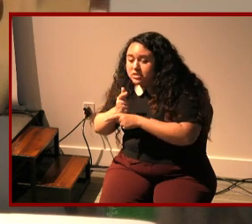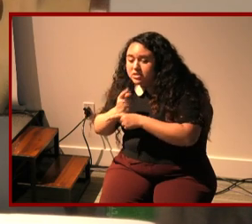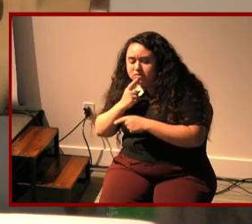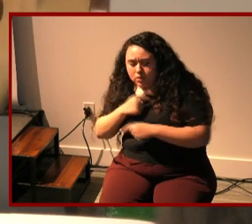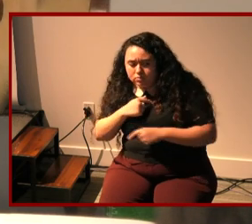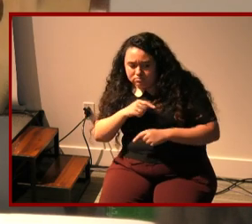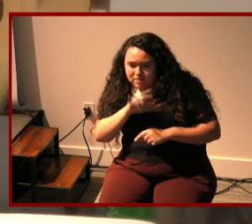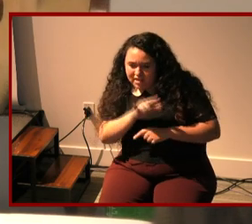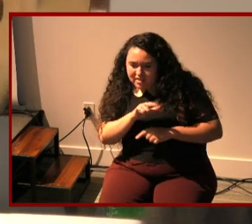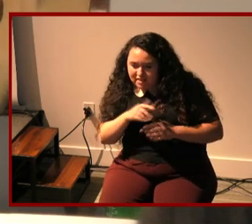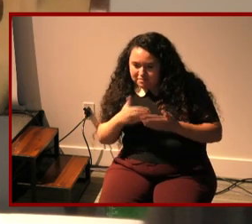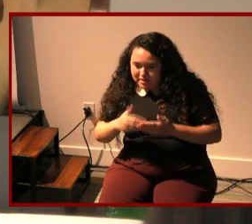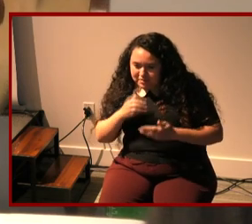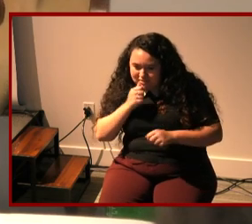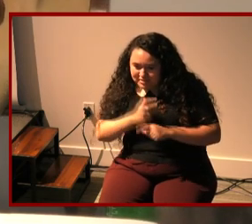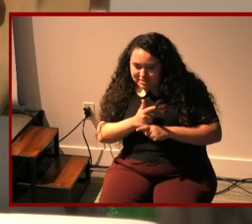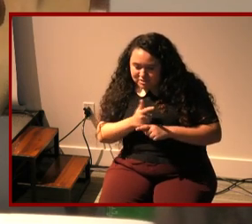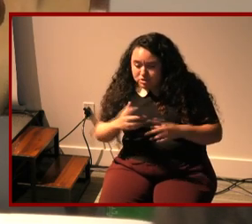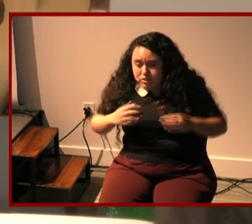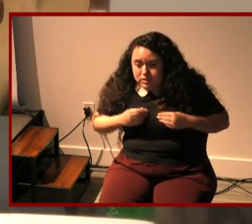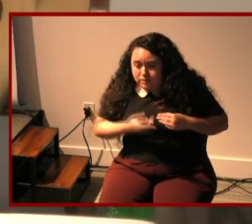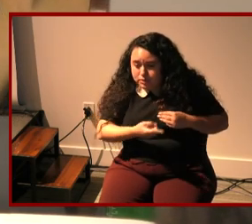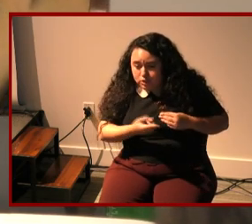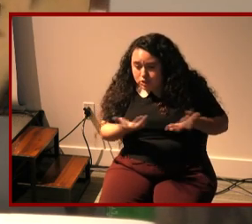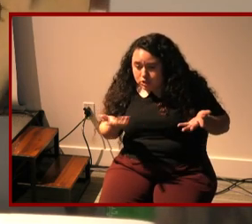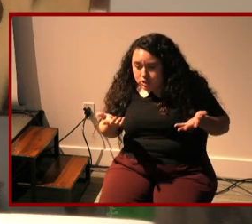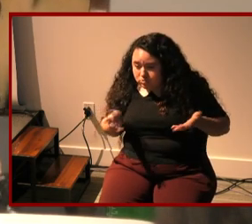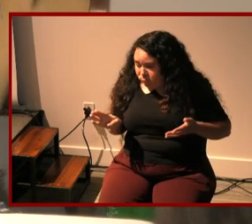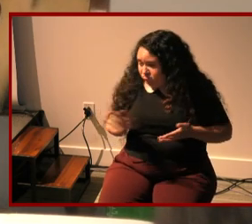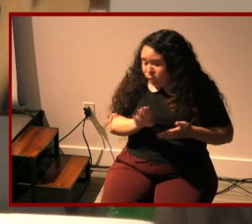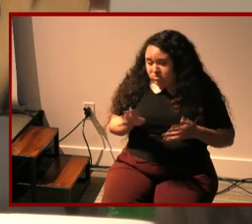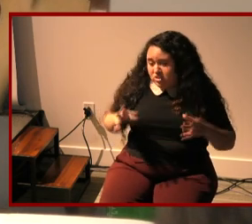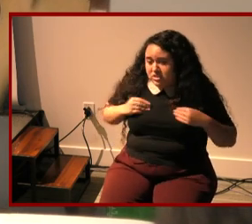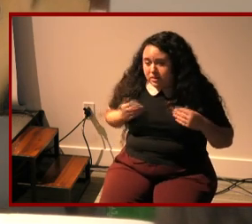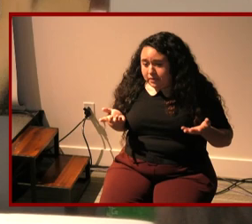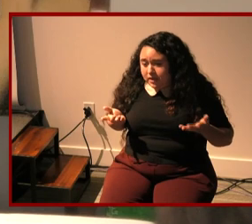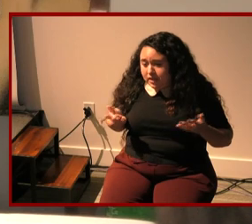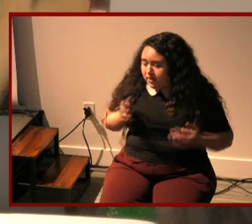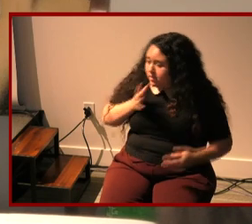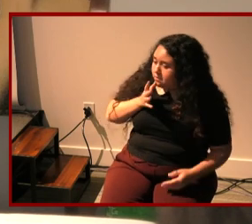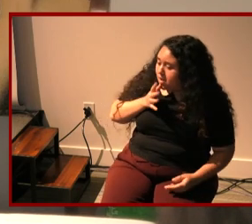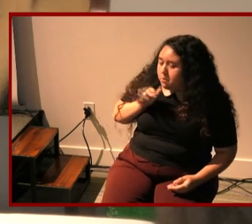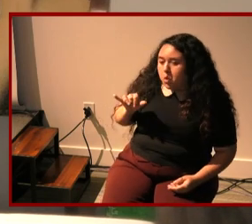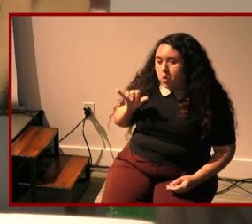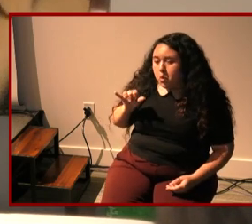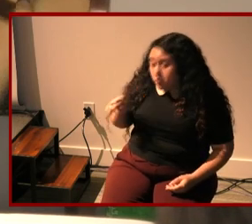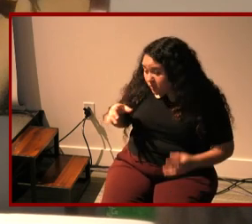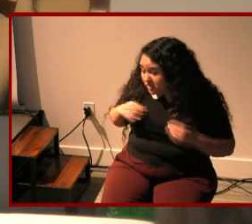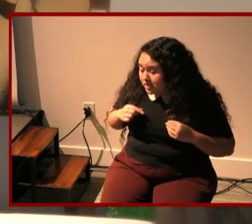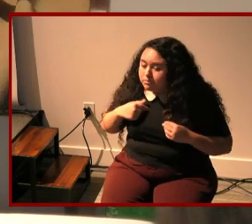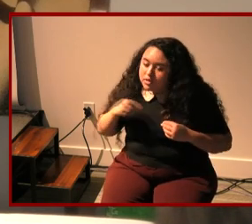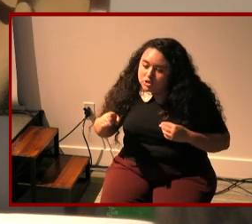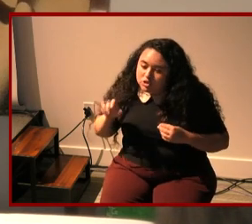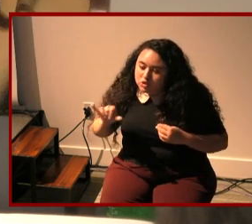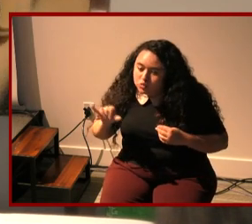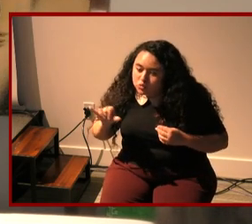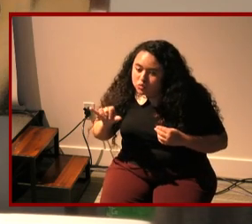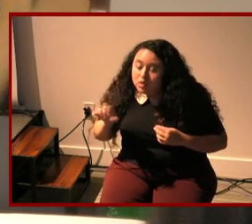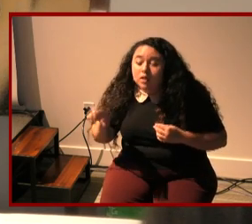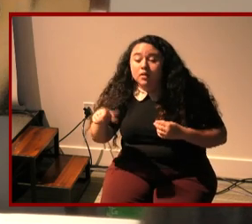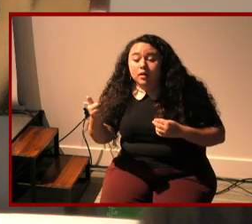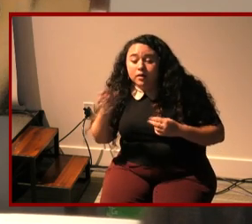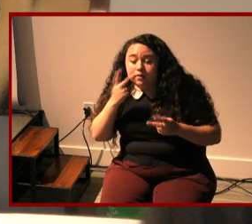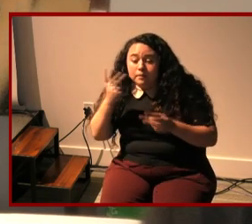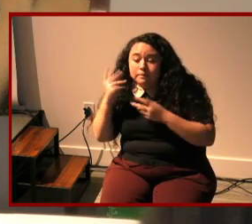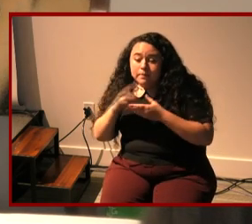oh i love my baby sister and just accepts her right so that's one example another example um there's another memoir called following